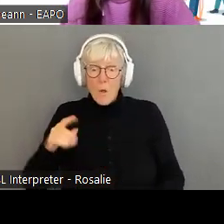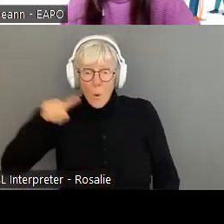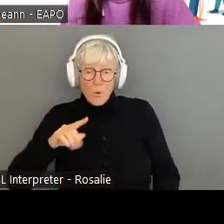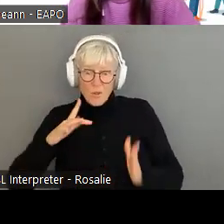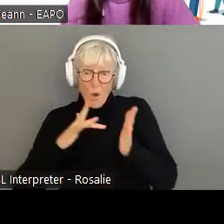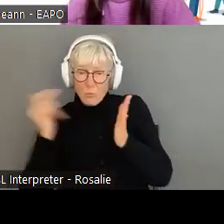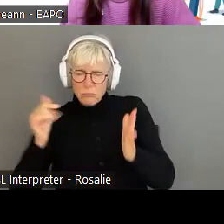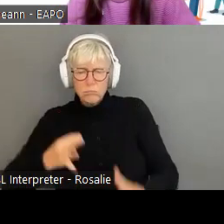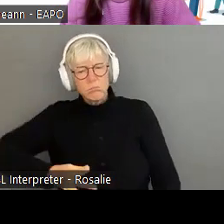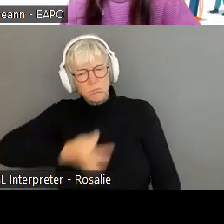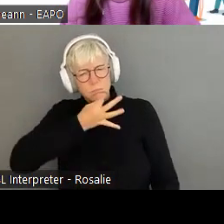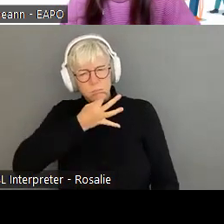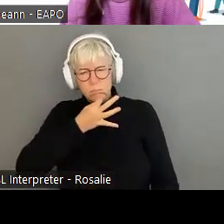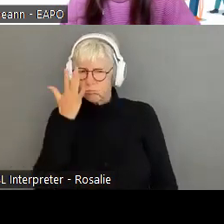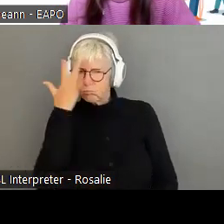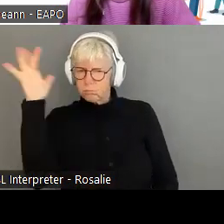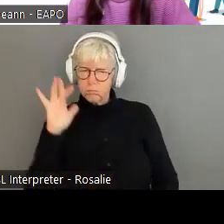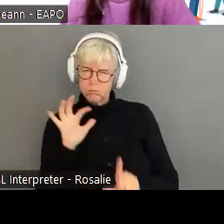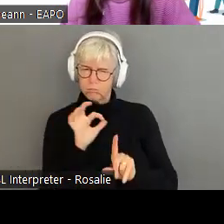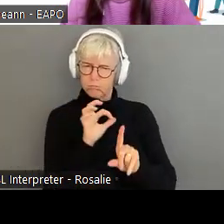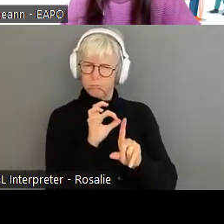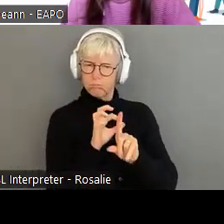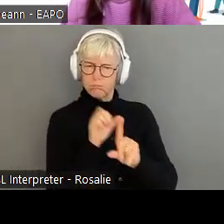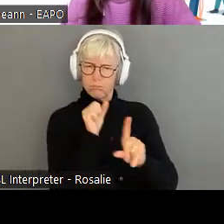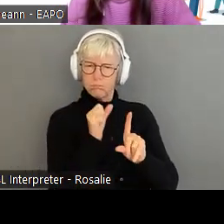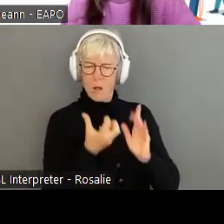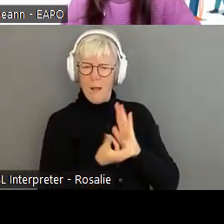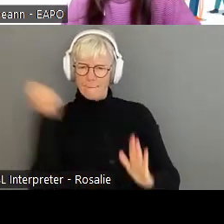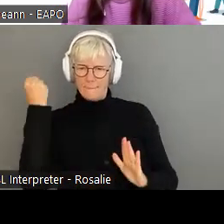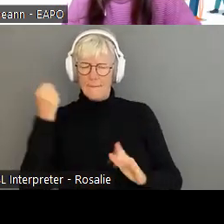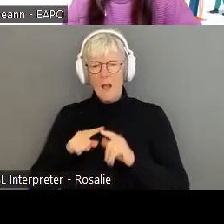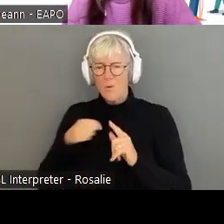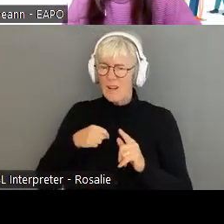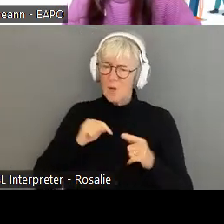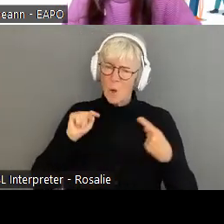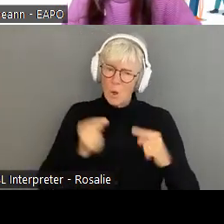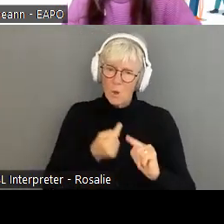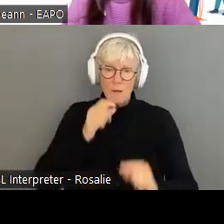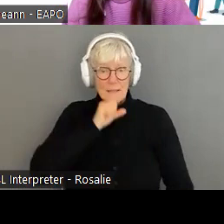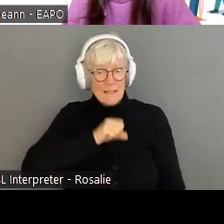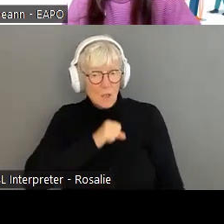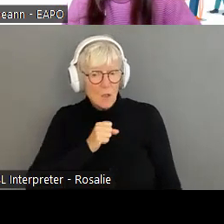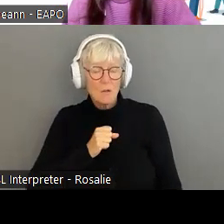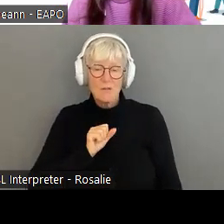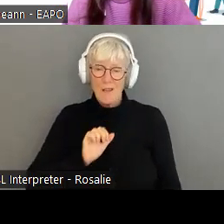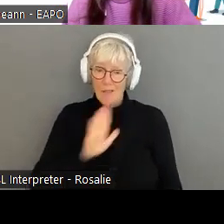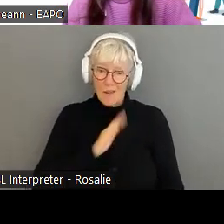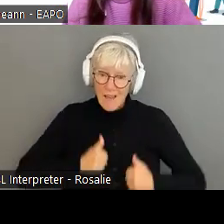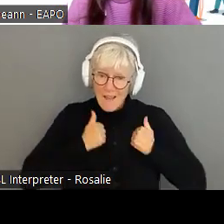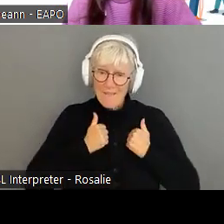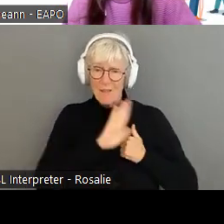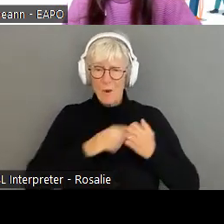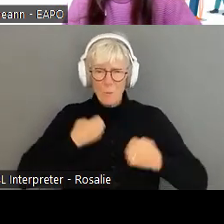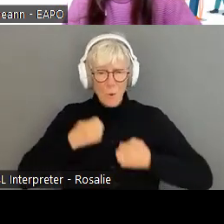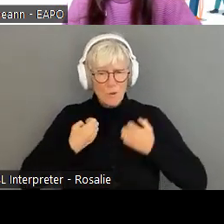unfortunately are, um, you know, having detrimental effects on seniors financial wellbeing and their emotional wellbeing.